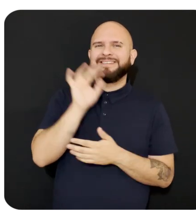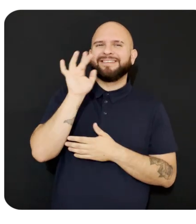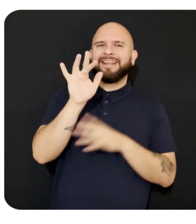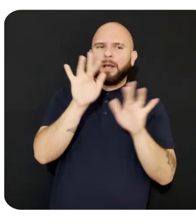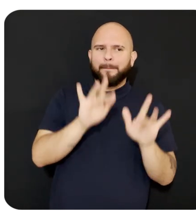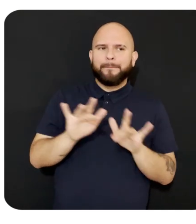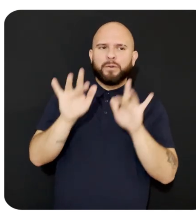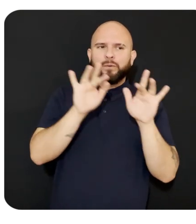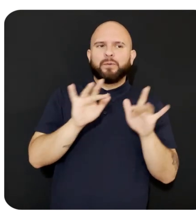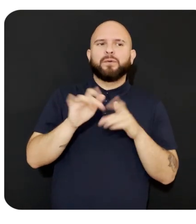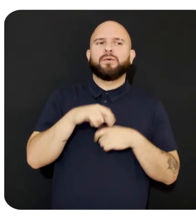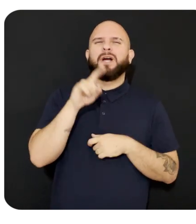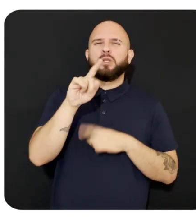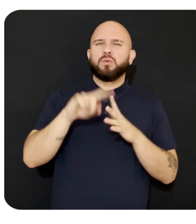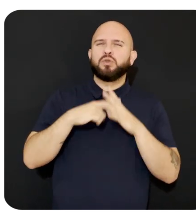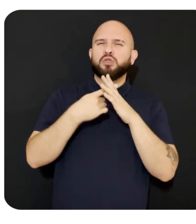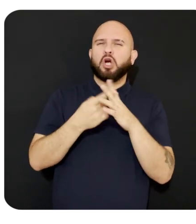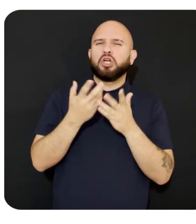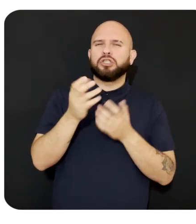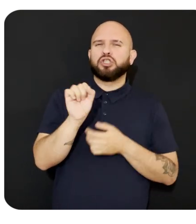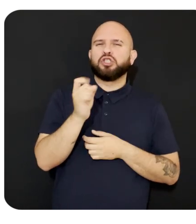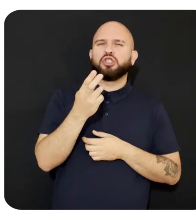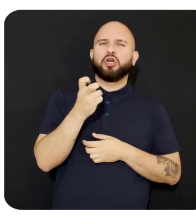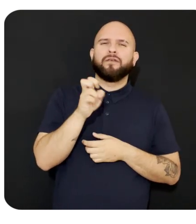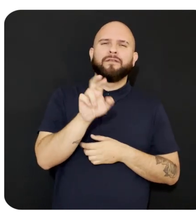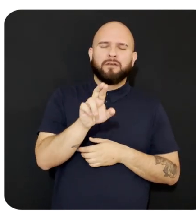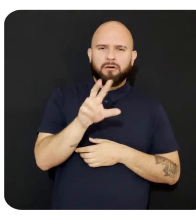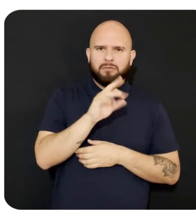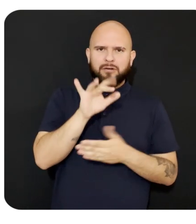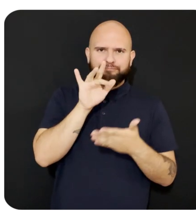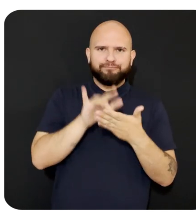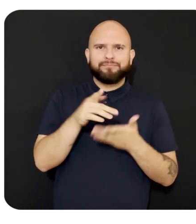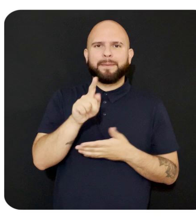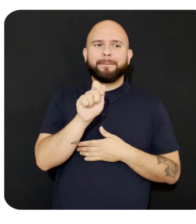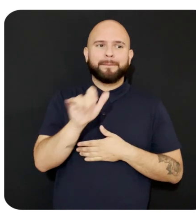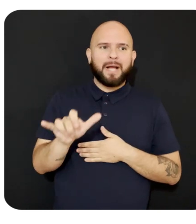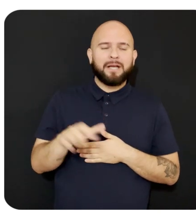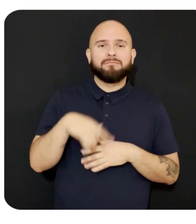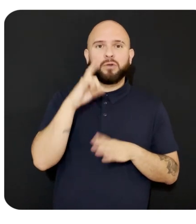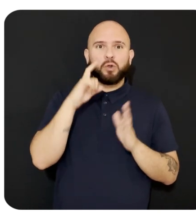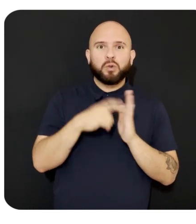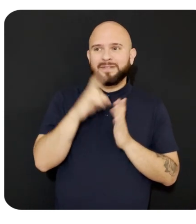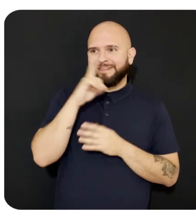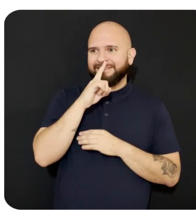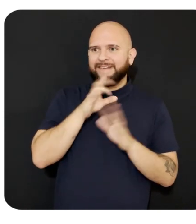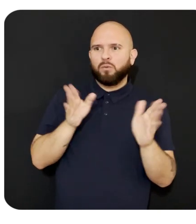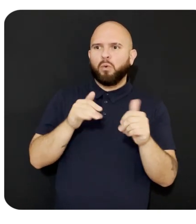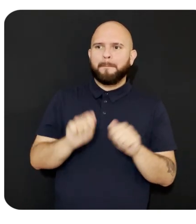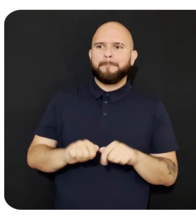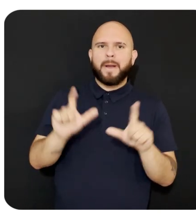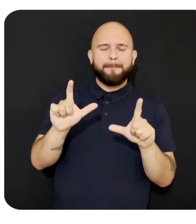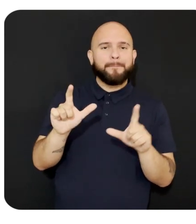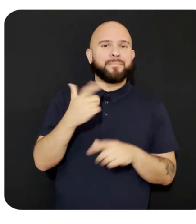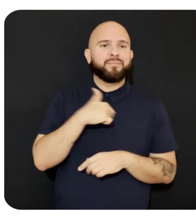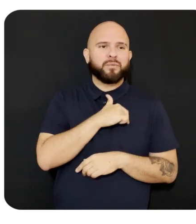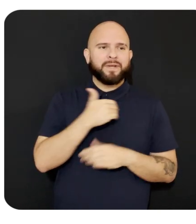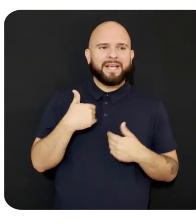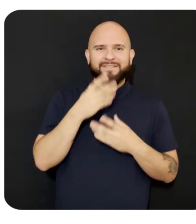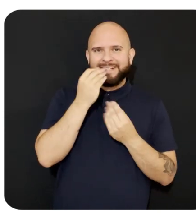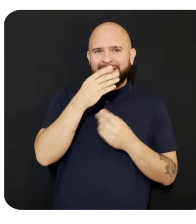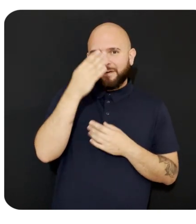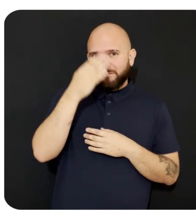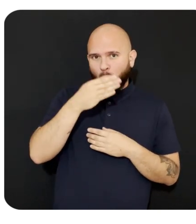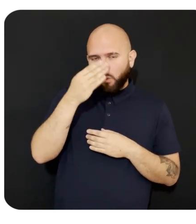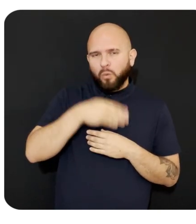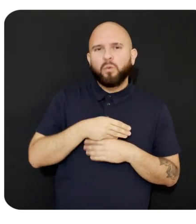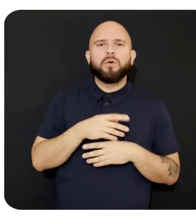start XR Sim Server and then press play. The synthetic room is spawned. We have a data-forward server running on our